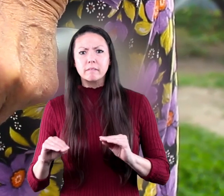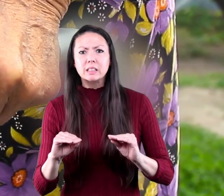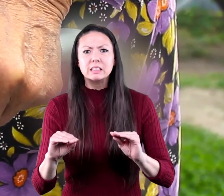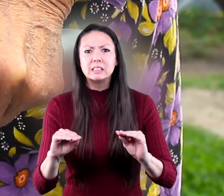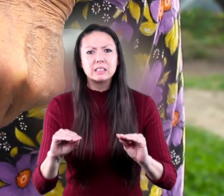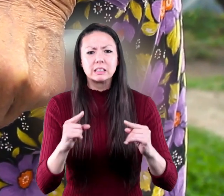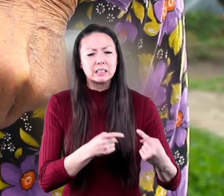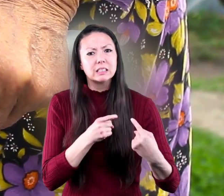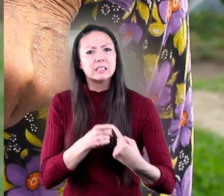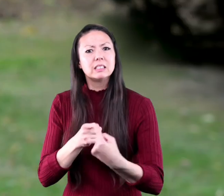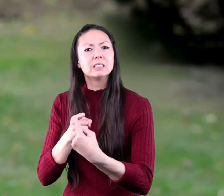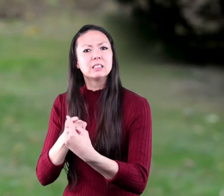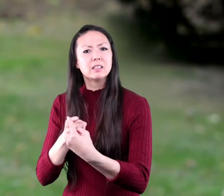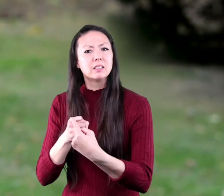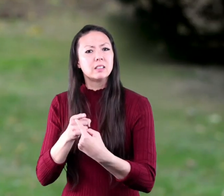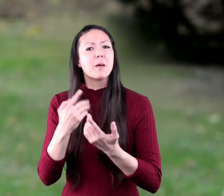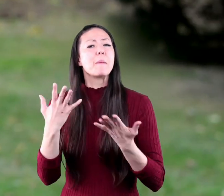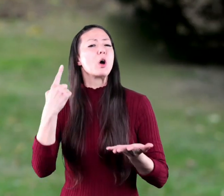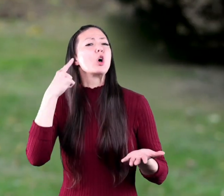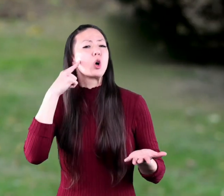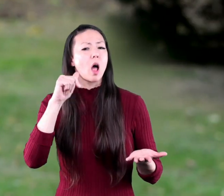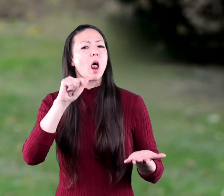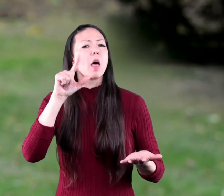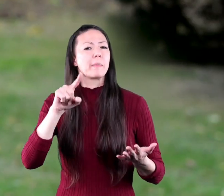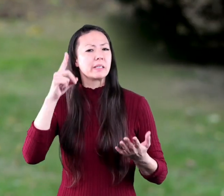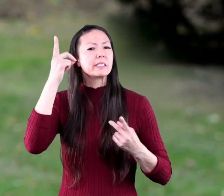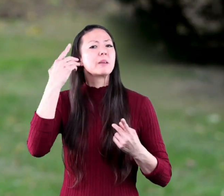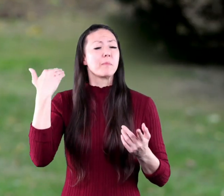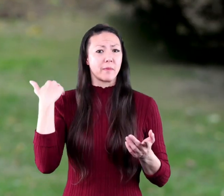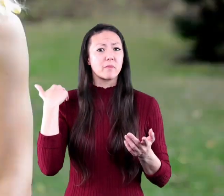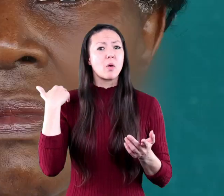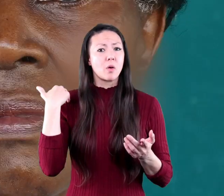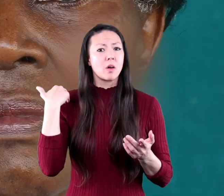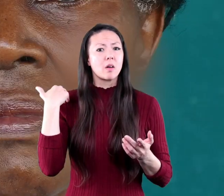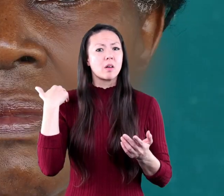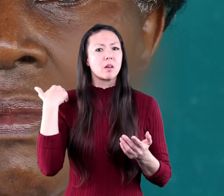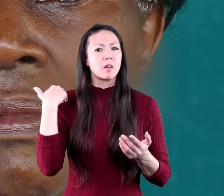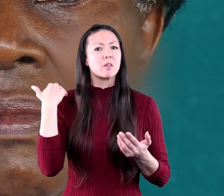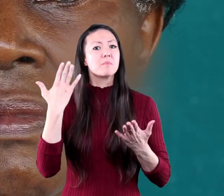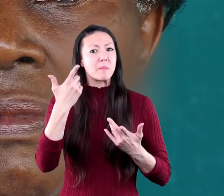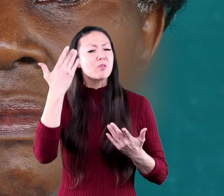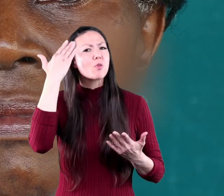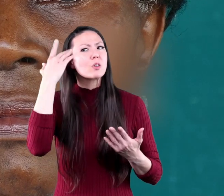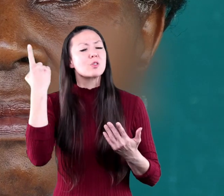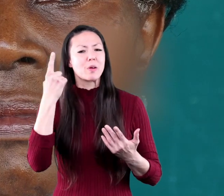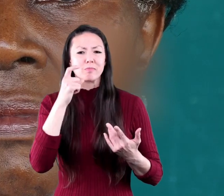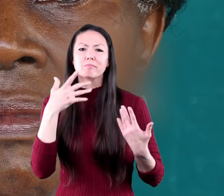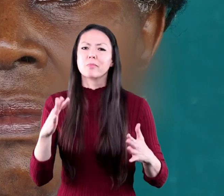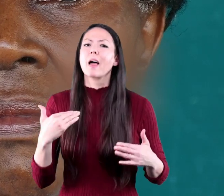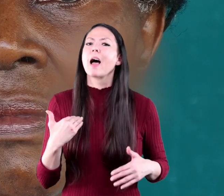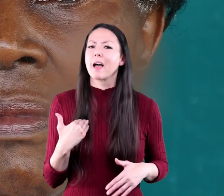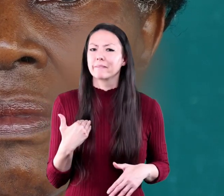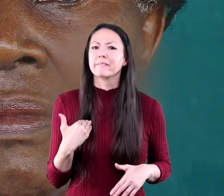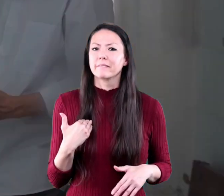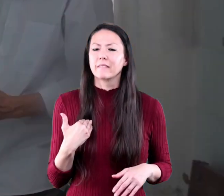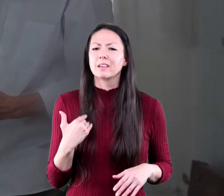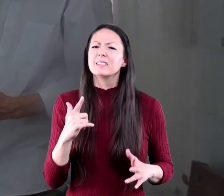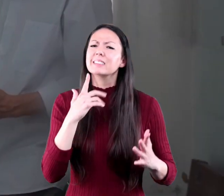you may have heard of Alzheimer's before maybe you even know someone who has it